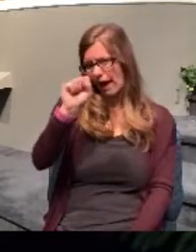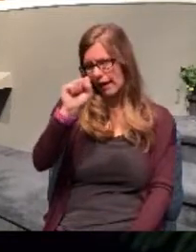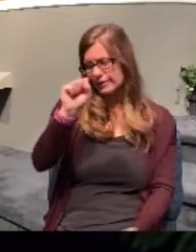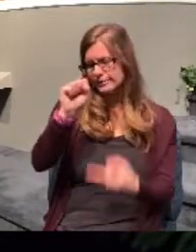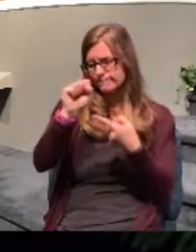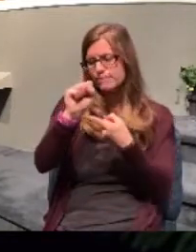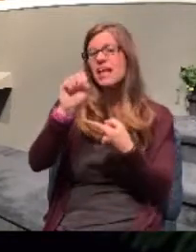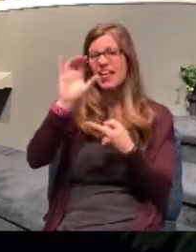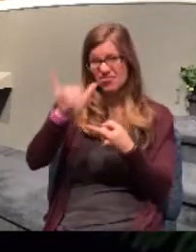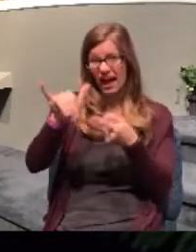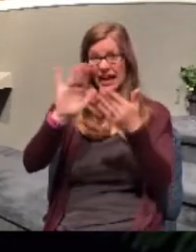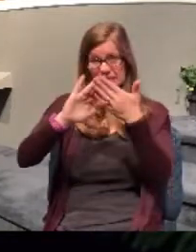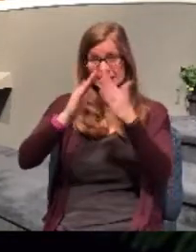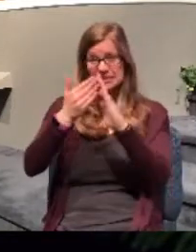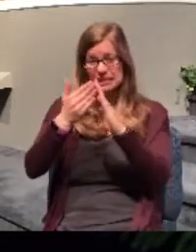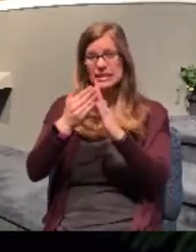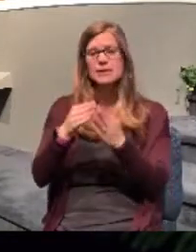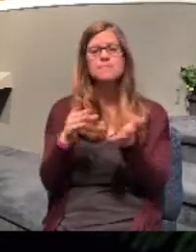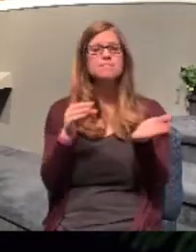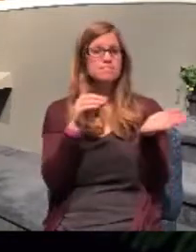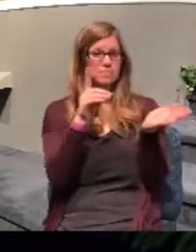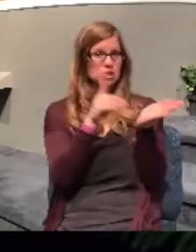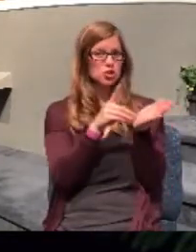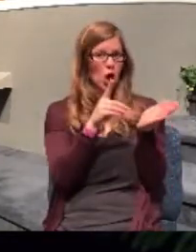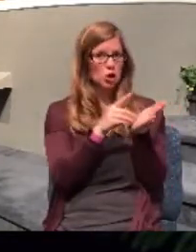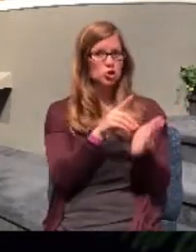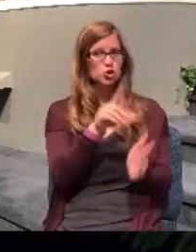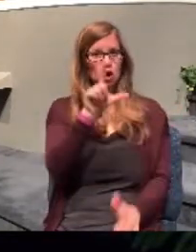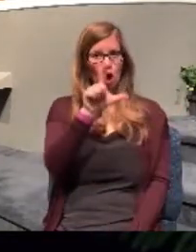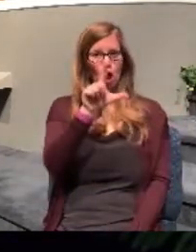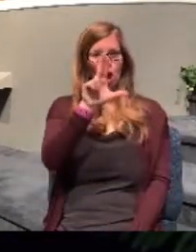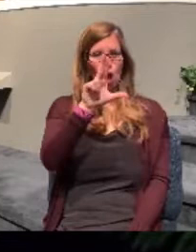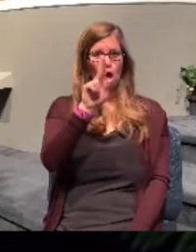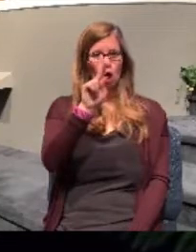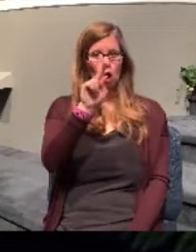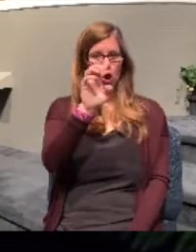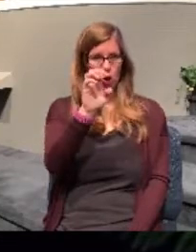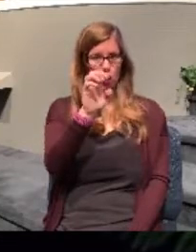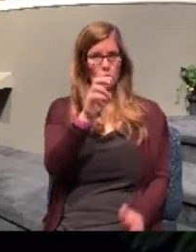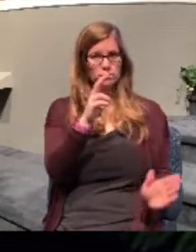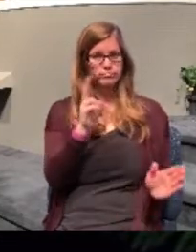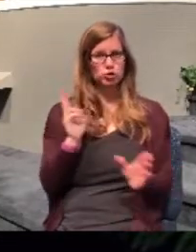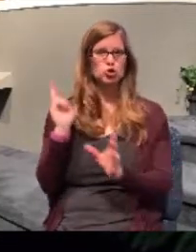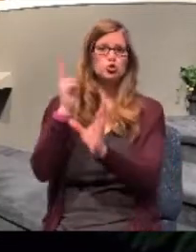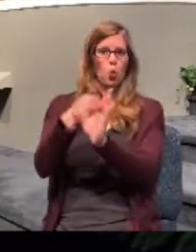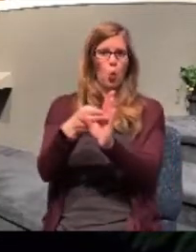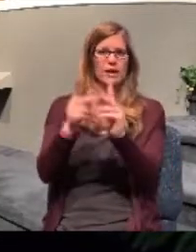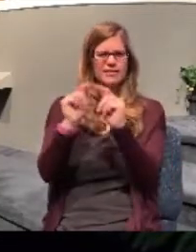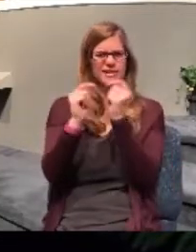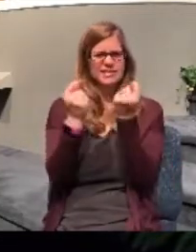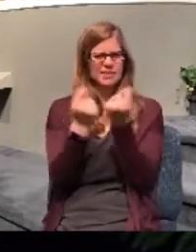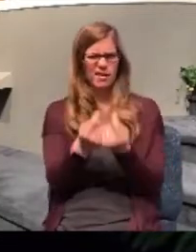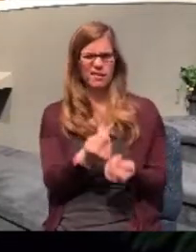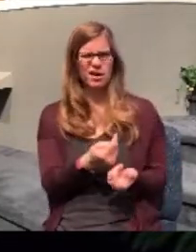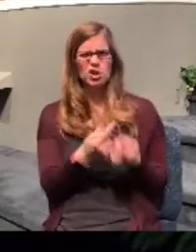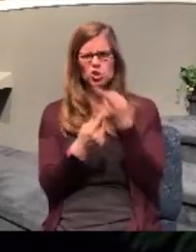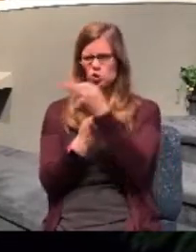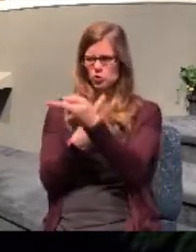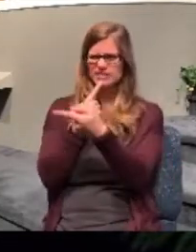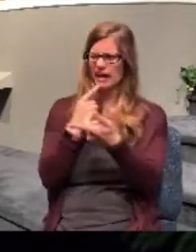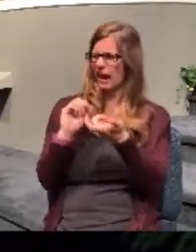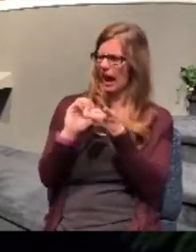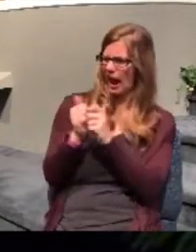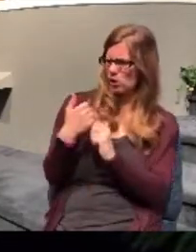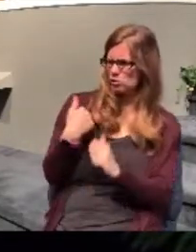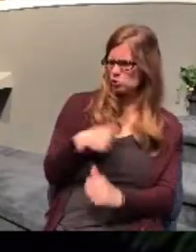Troas that Dr. Luke joined their team. You say, how do you know that Dr. Luke joined